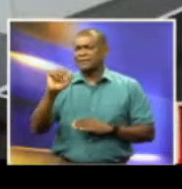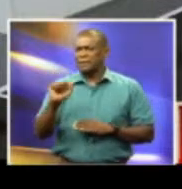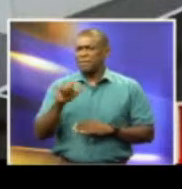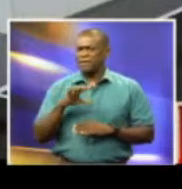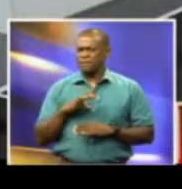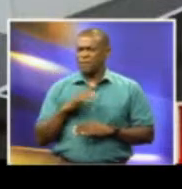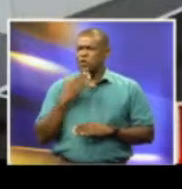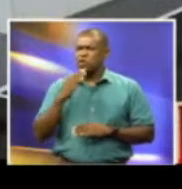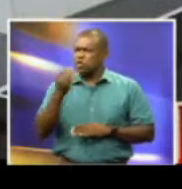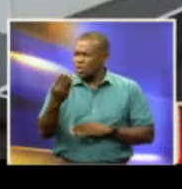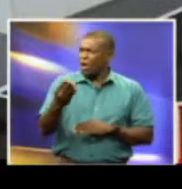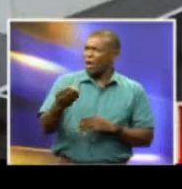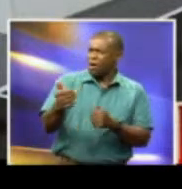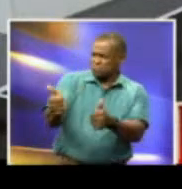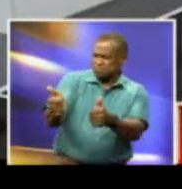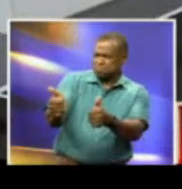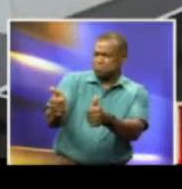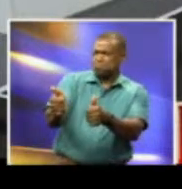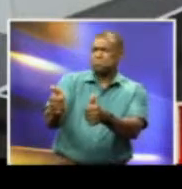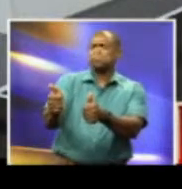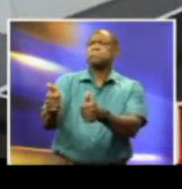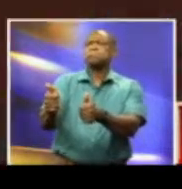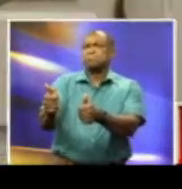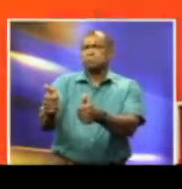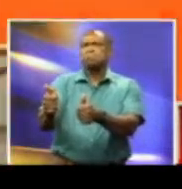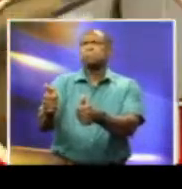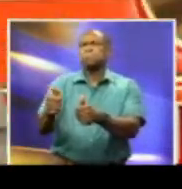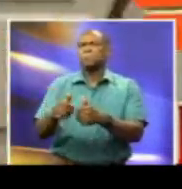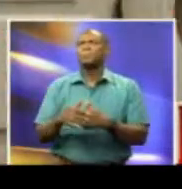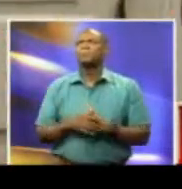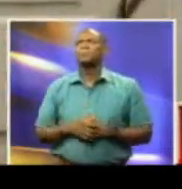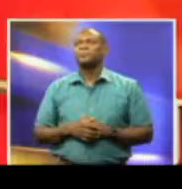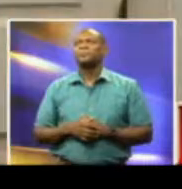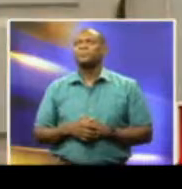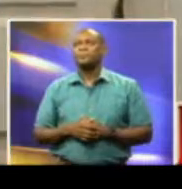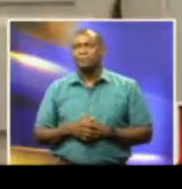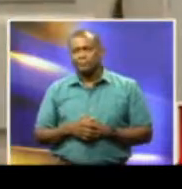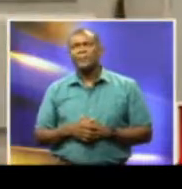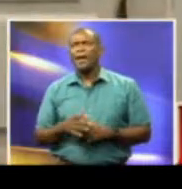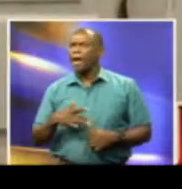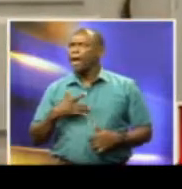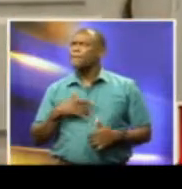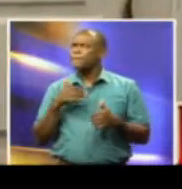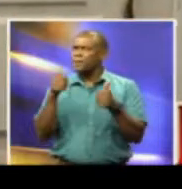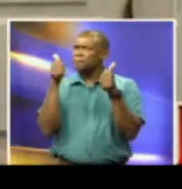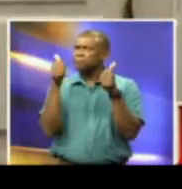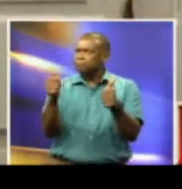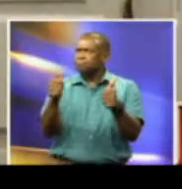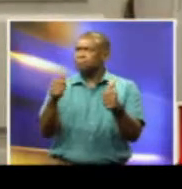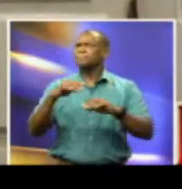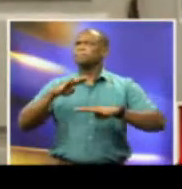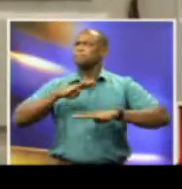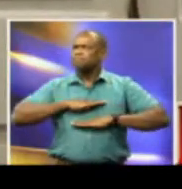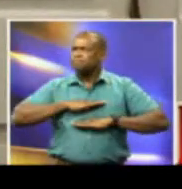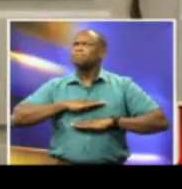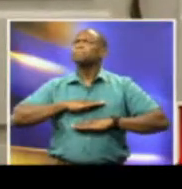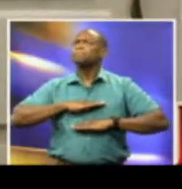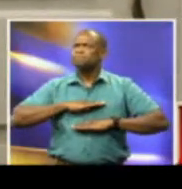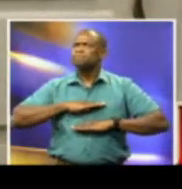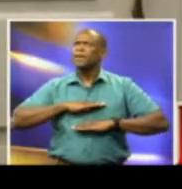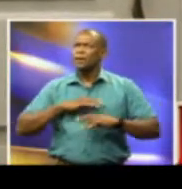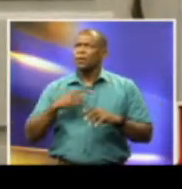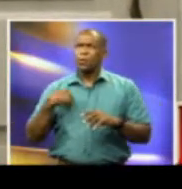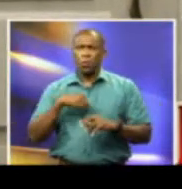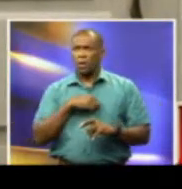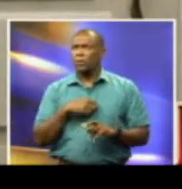spoke with the Chief Secretary and has this report. Well, I'm satisfied thus far. think we are well prepared. We have